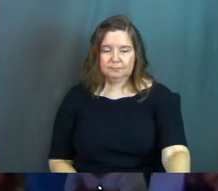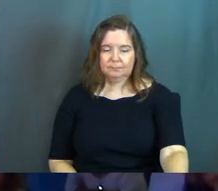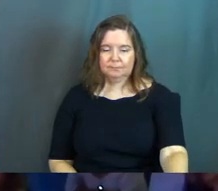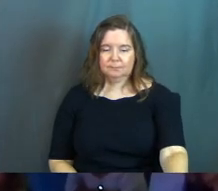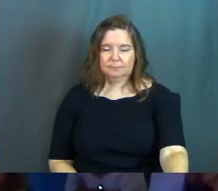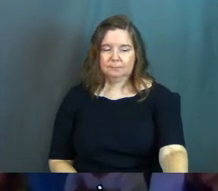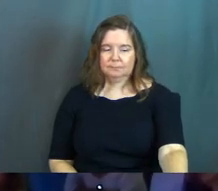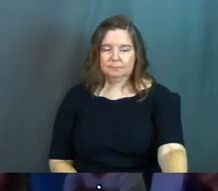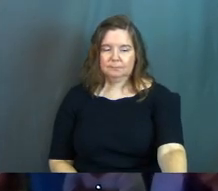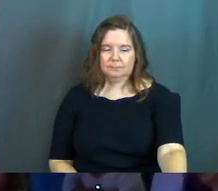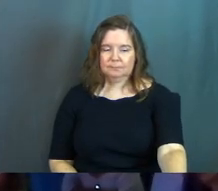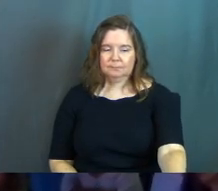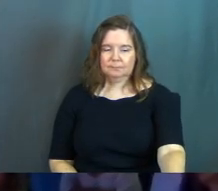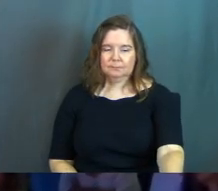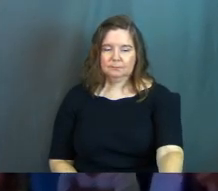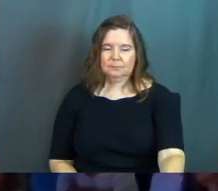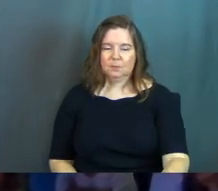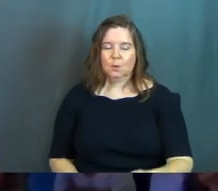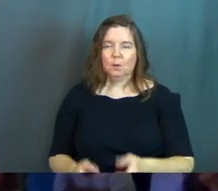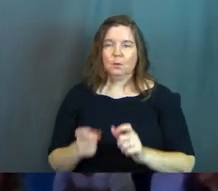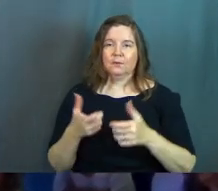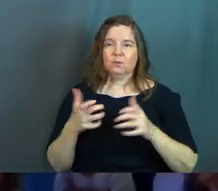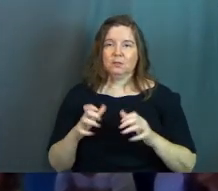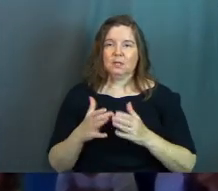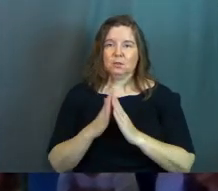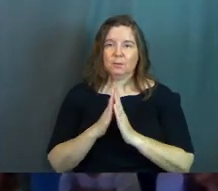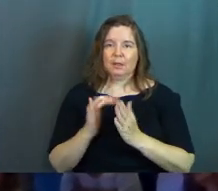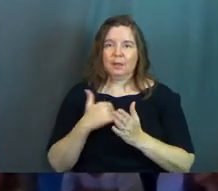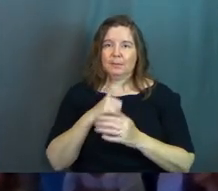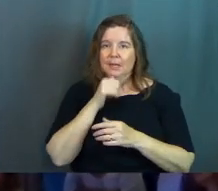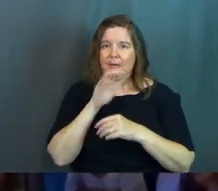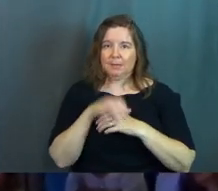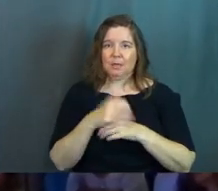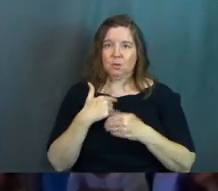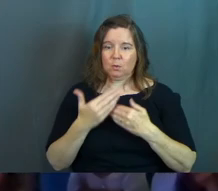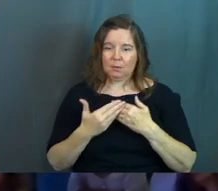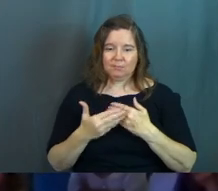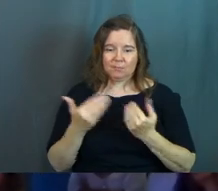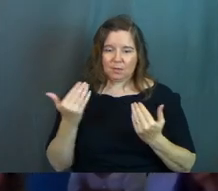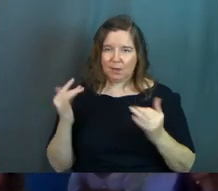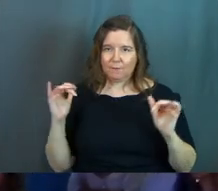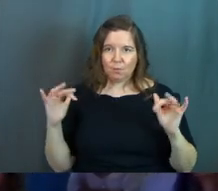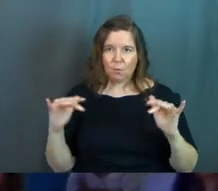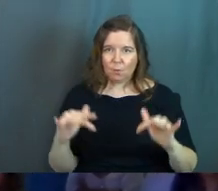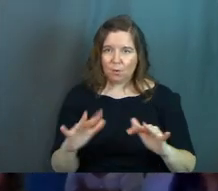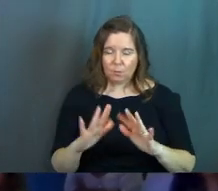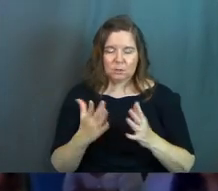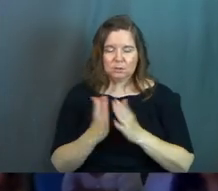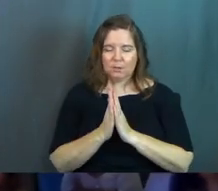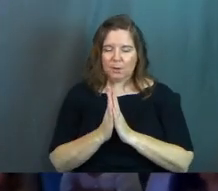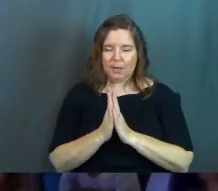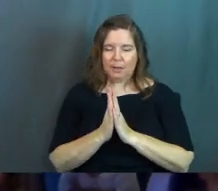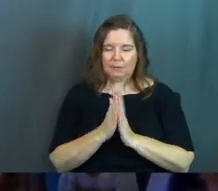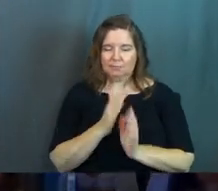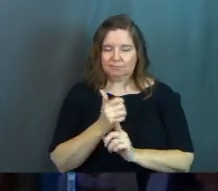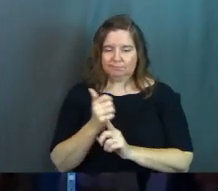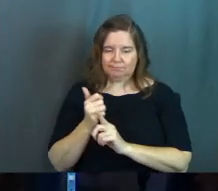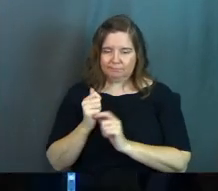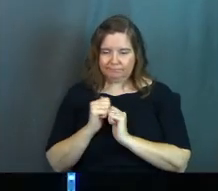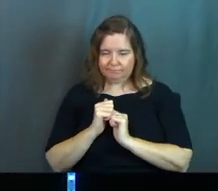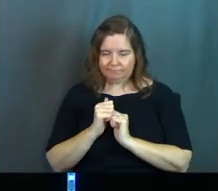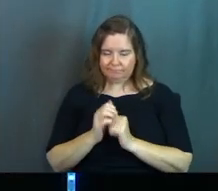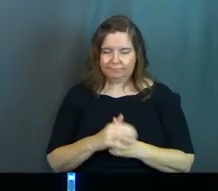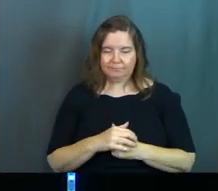So I just want to give you a chance to pray that. I'm not going to make you come forward. I'm not going to make any of that happen. We're just going to pray this prayer together.